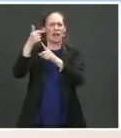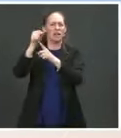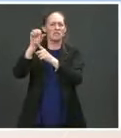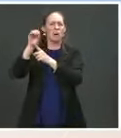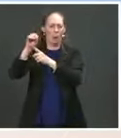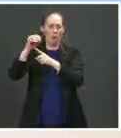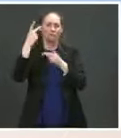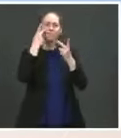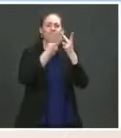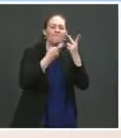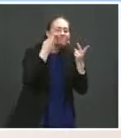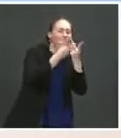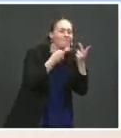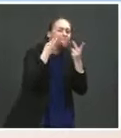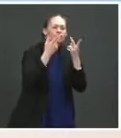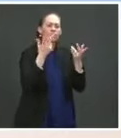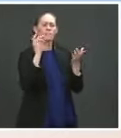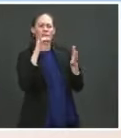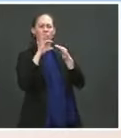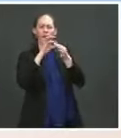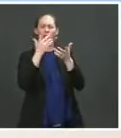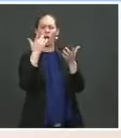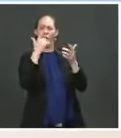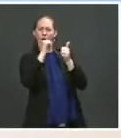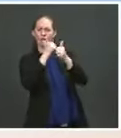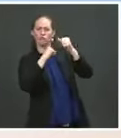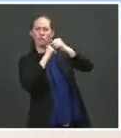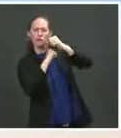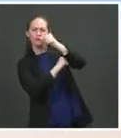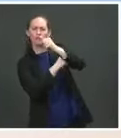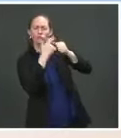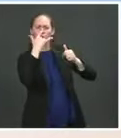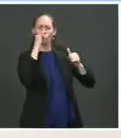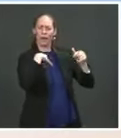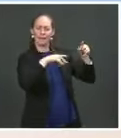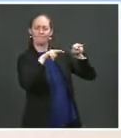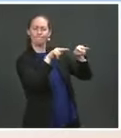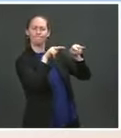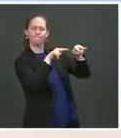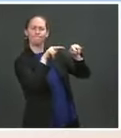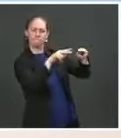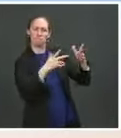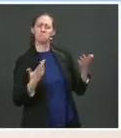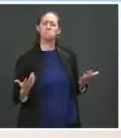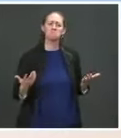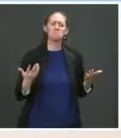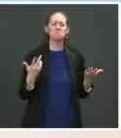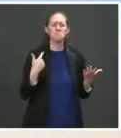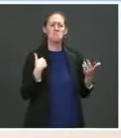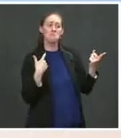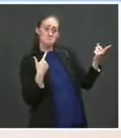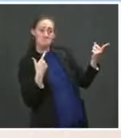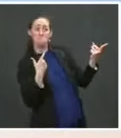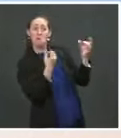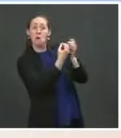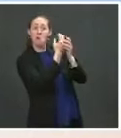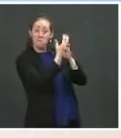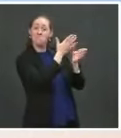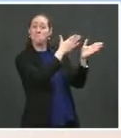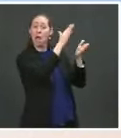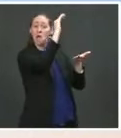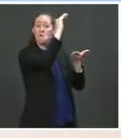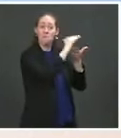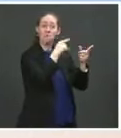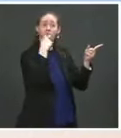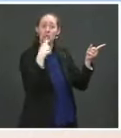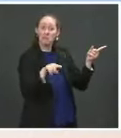to be here for countries to be able to move. So I think that, you know, Russia has reduced some emissions. Their economy is very